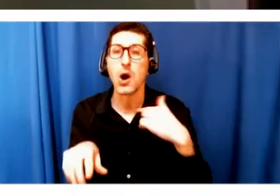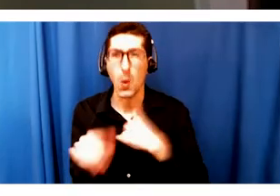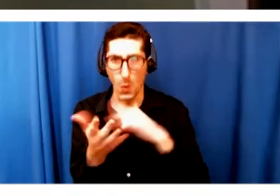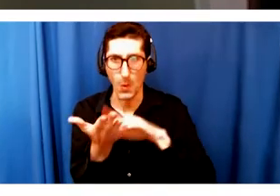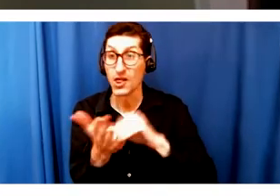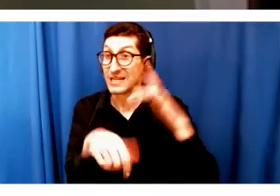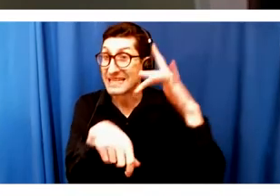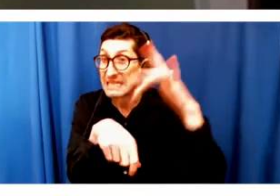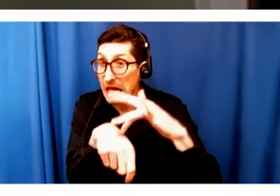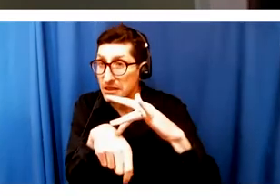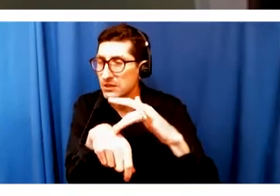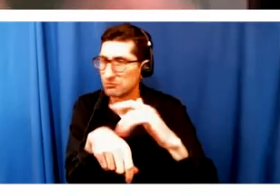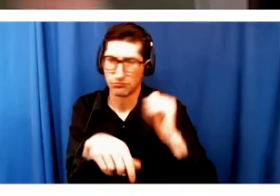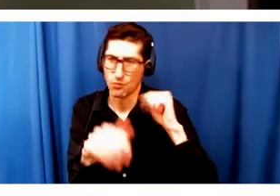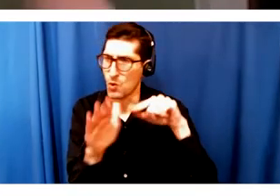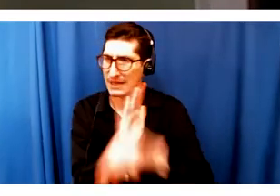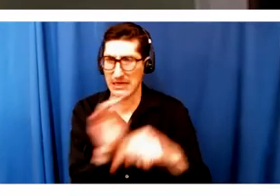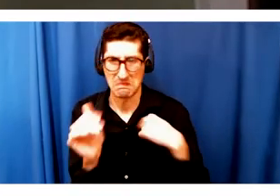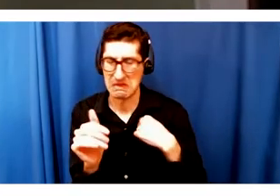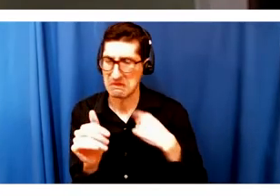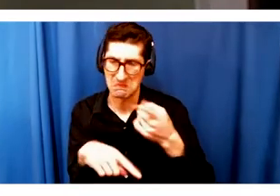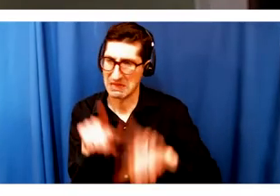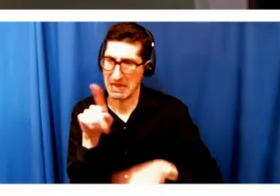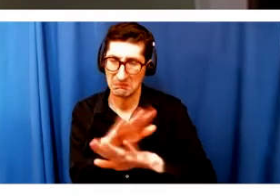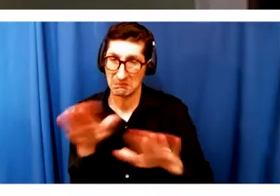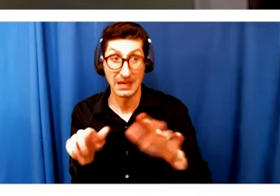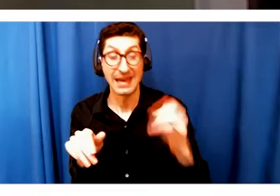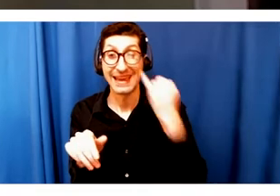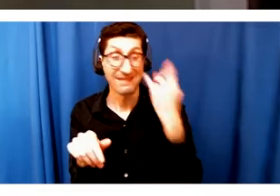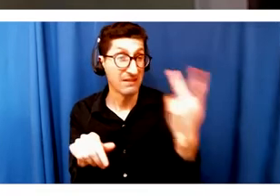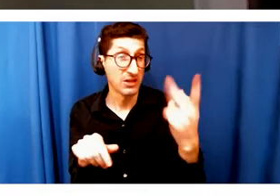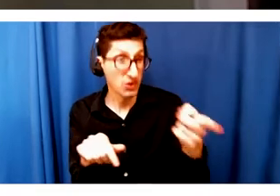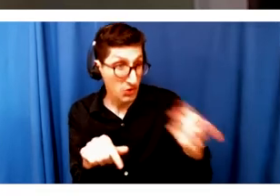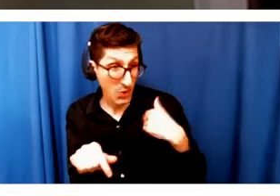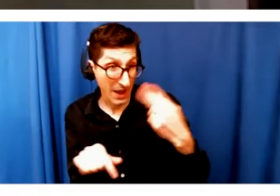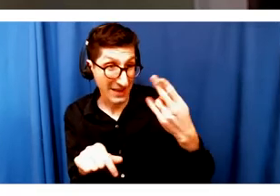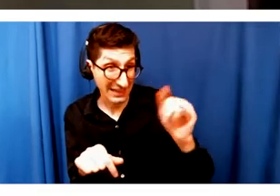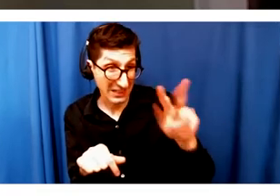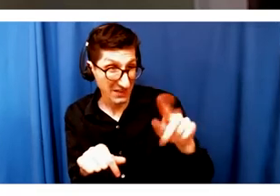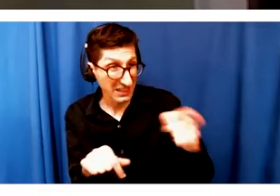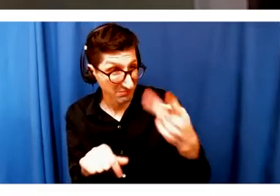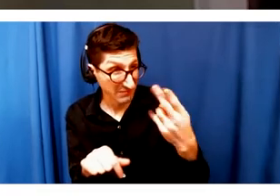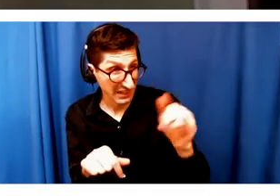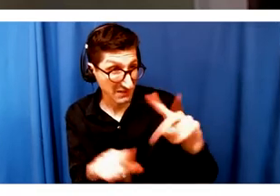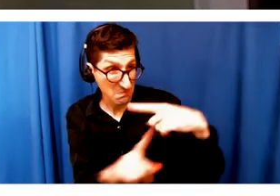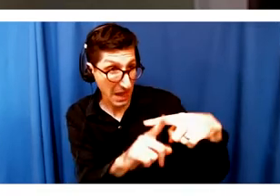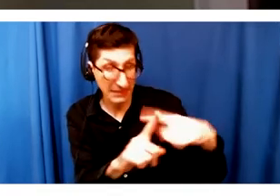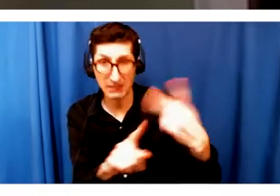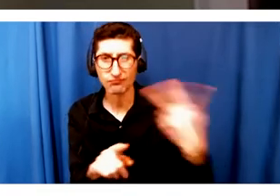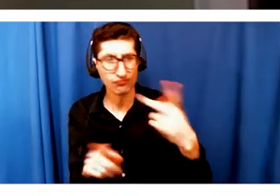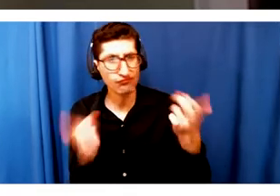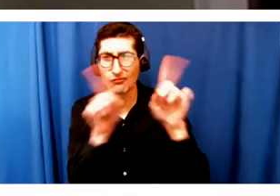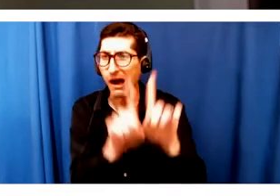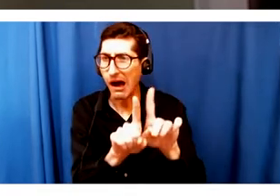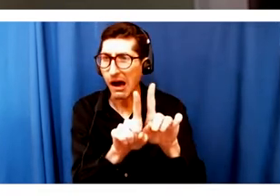I was at no risk from you if you were HIV positive. We could actually stand together by standing